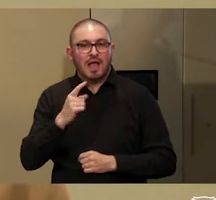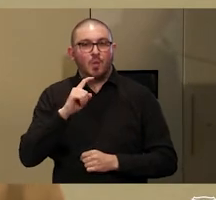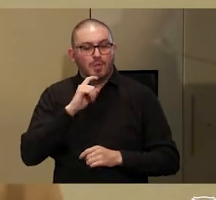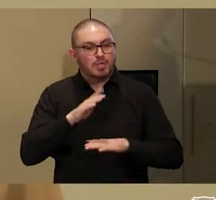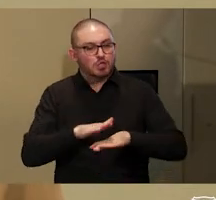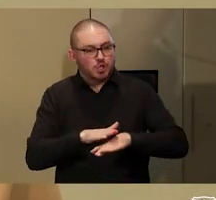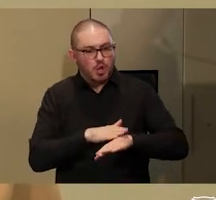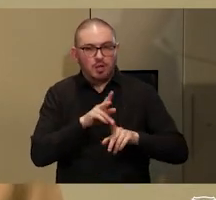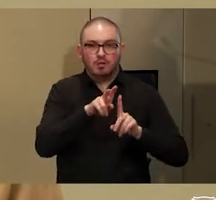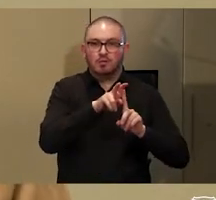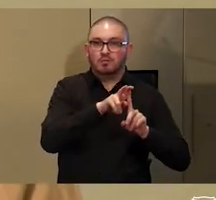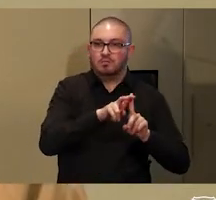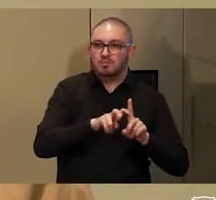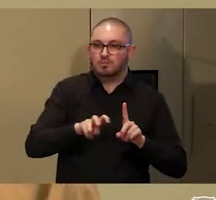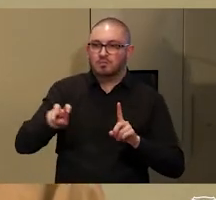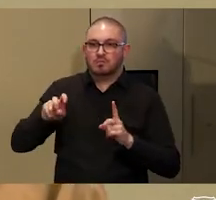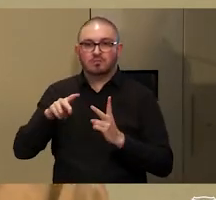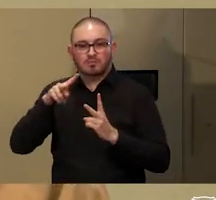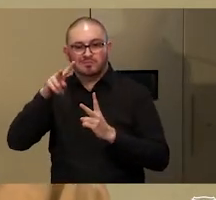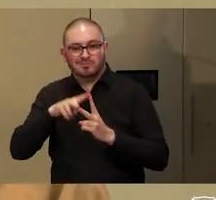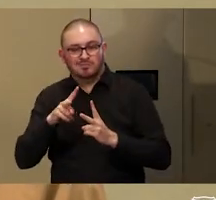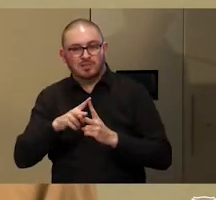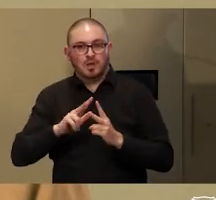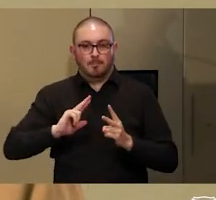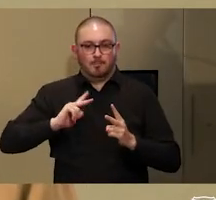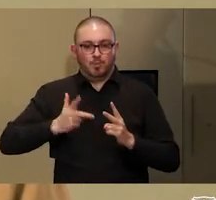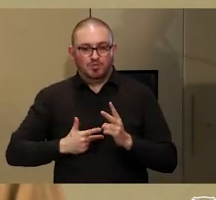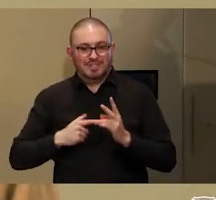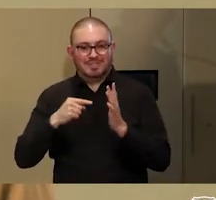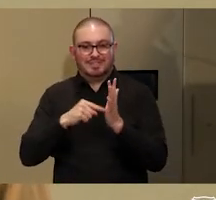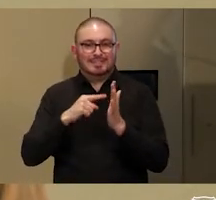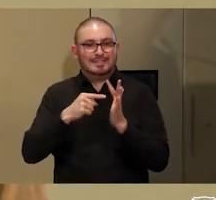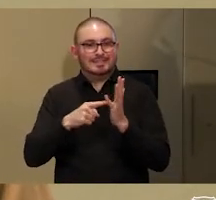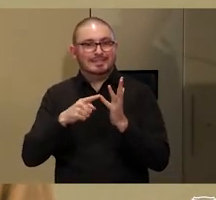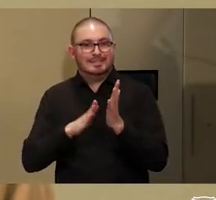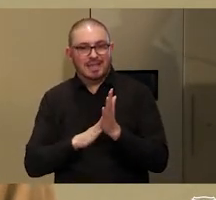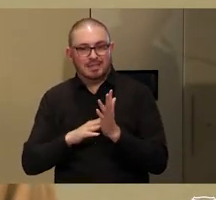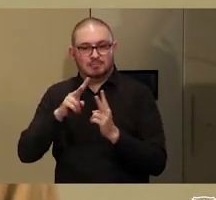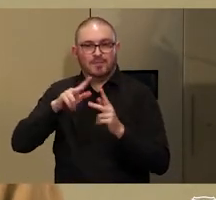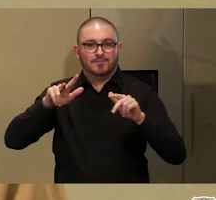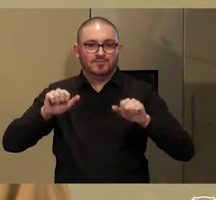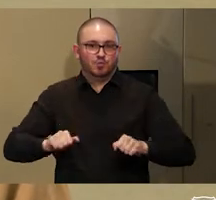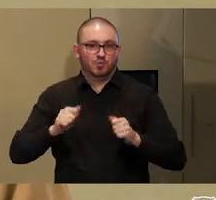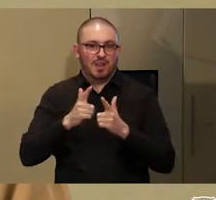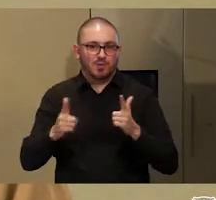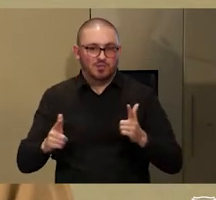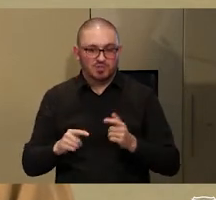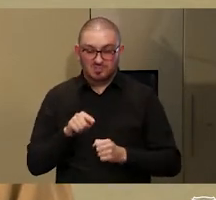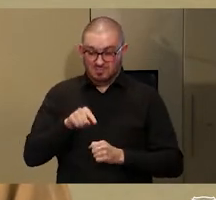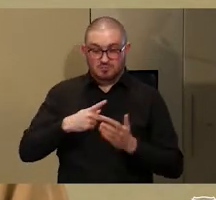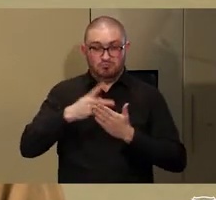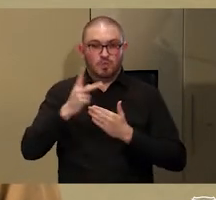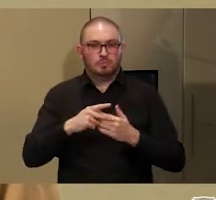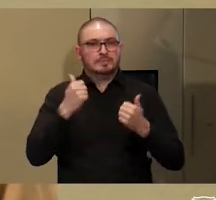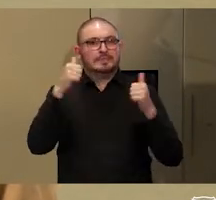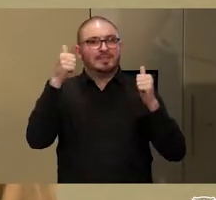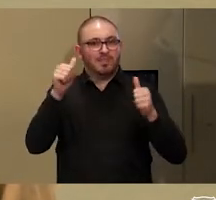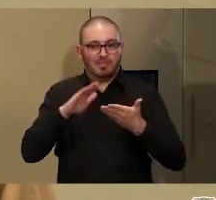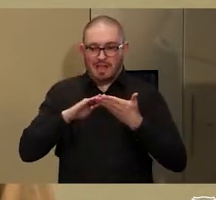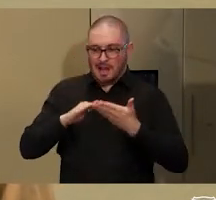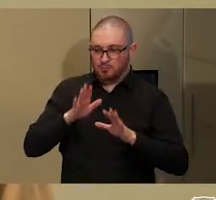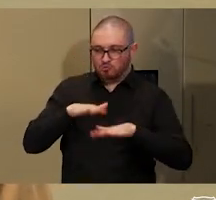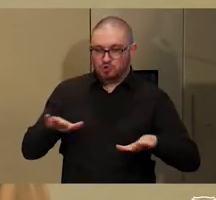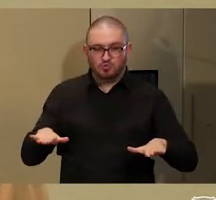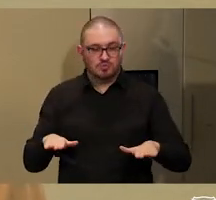to the official languages of Tetum and Portuguese. It's proved to be extremely successful in terms of helping children